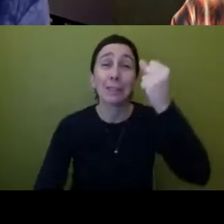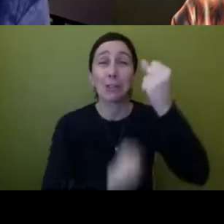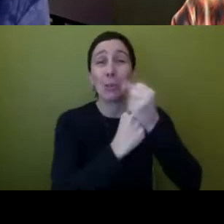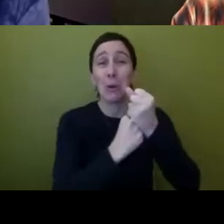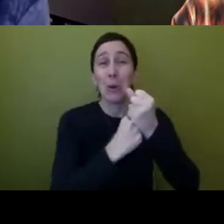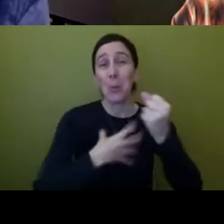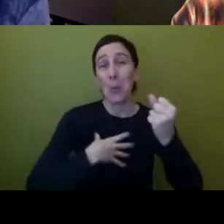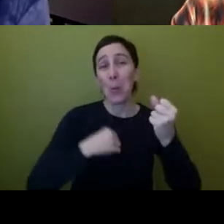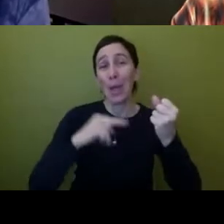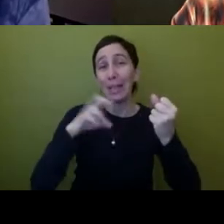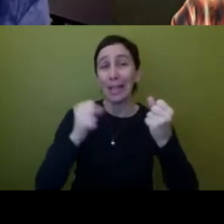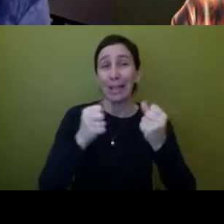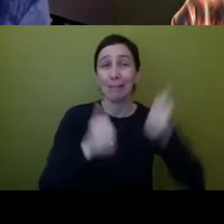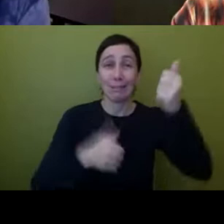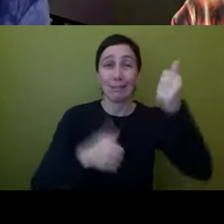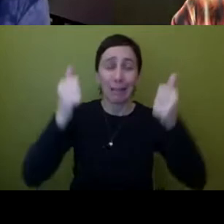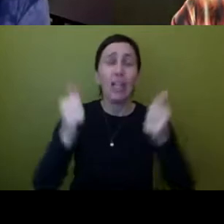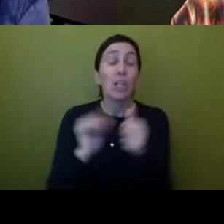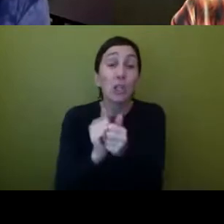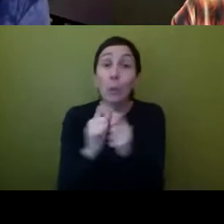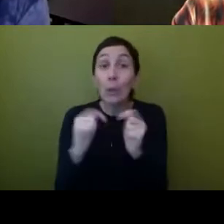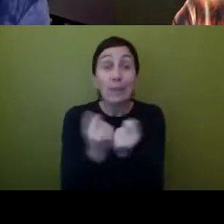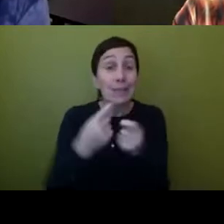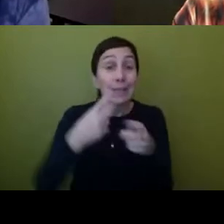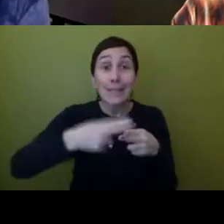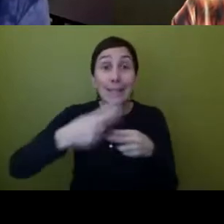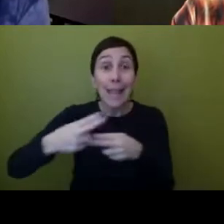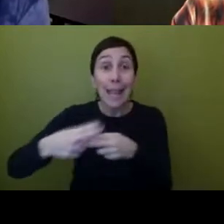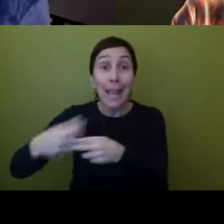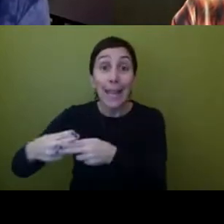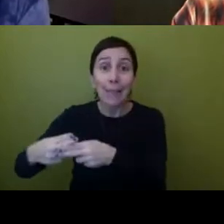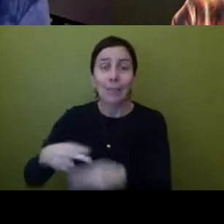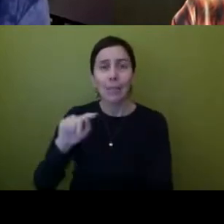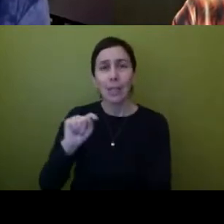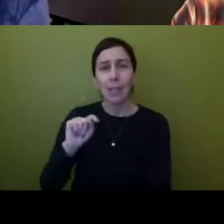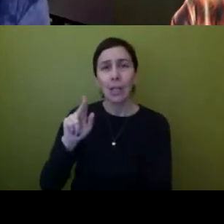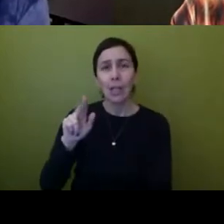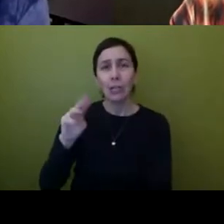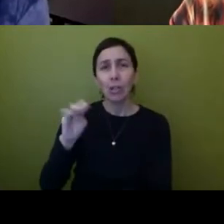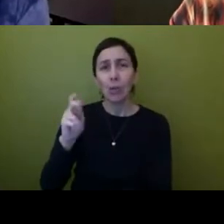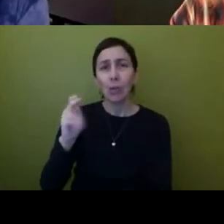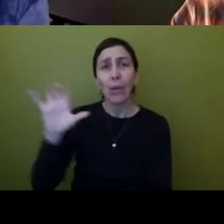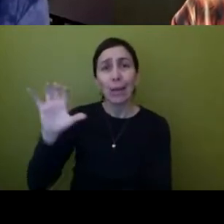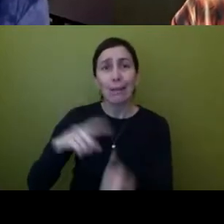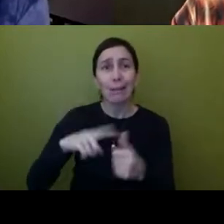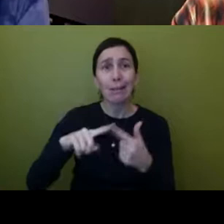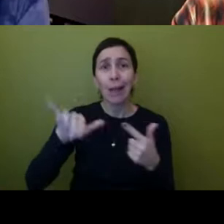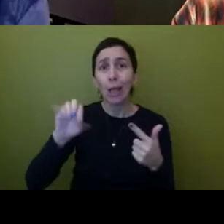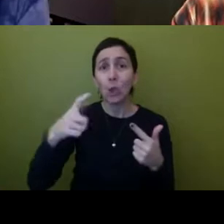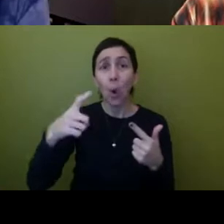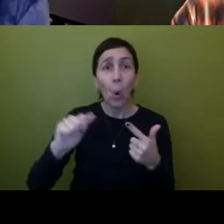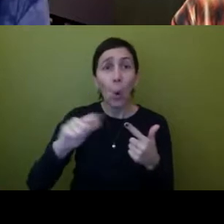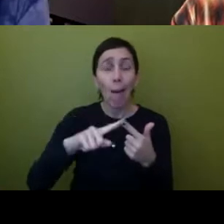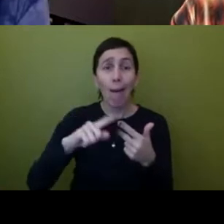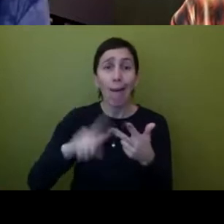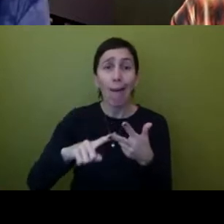do the names of sports teams i mean you know turmeric um yoga um you